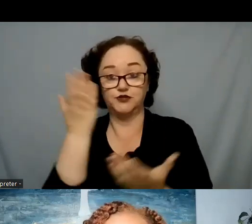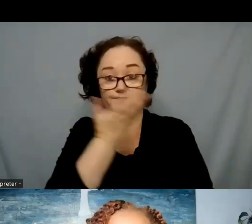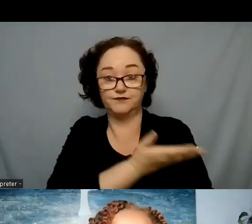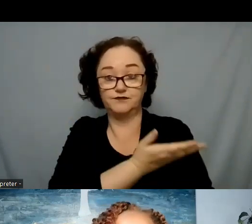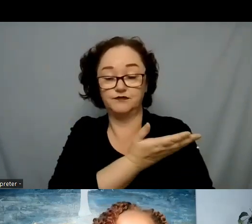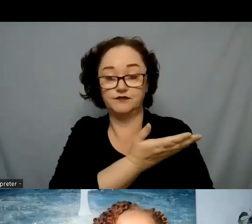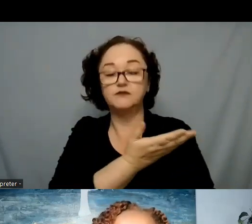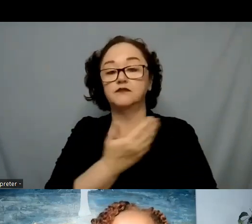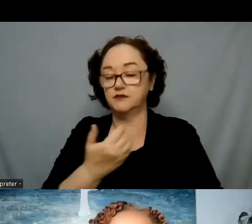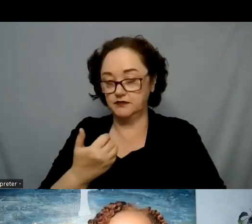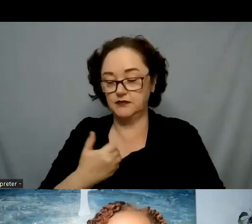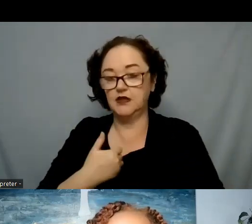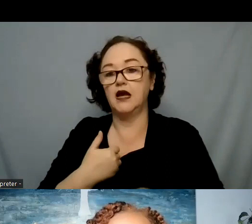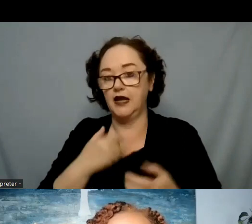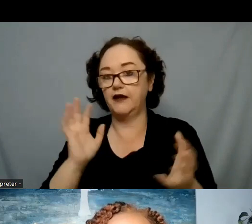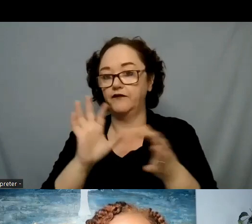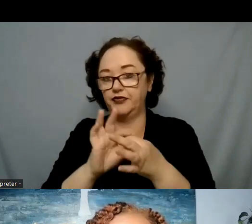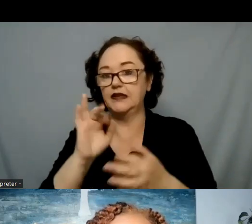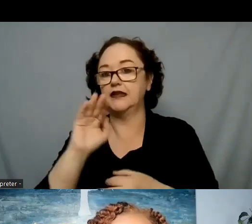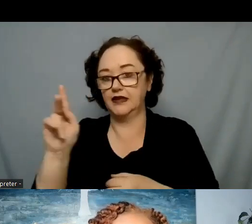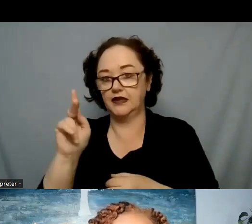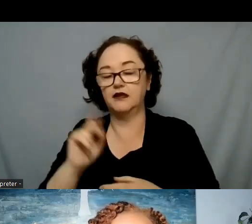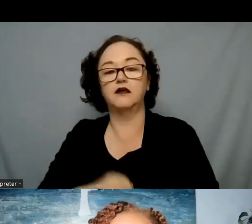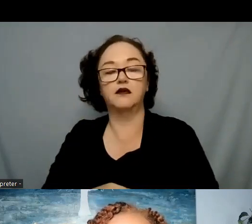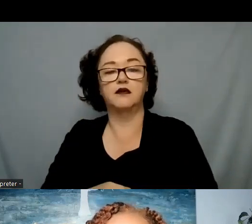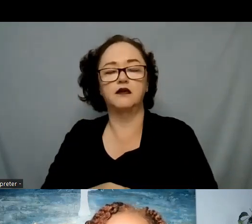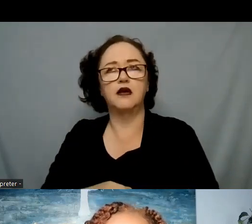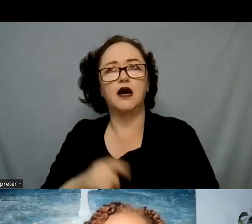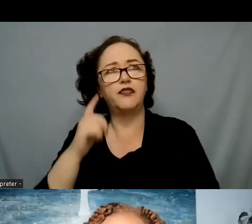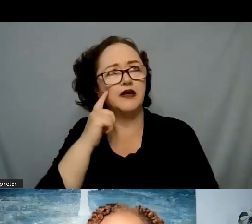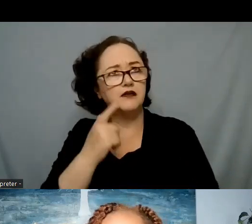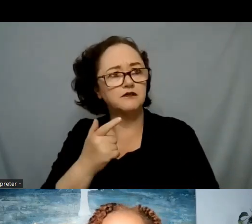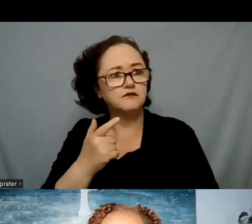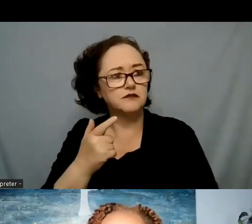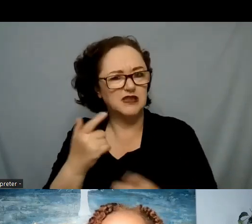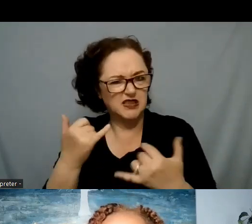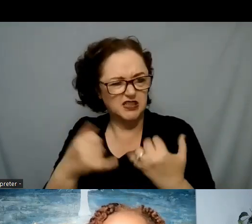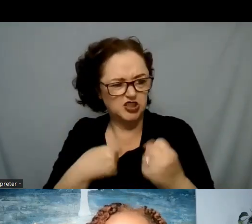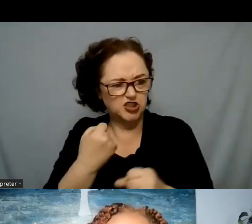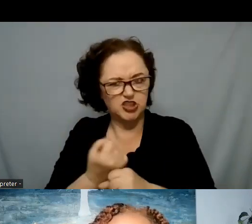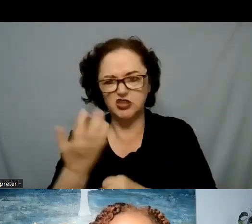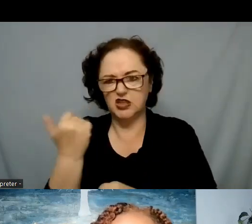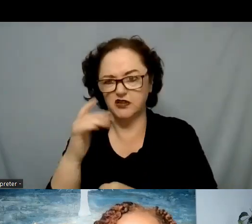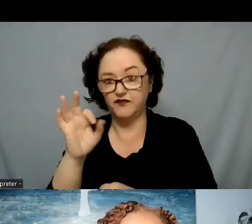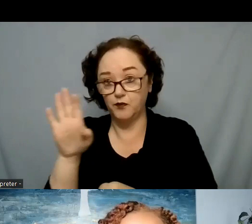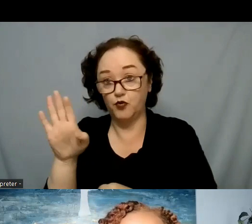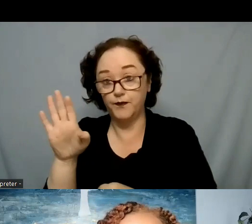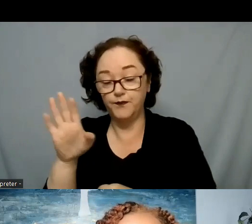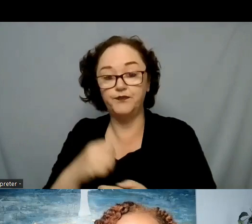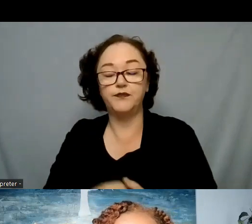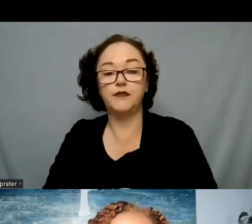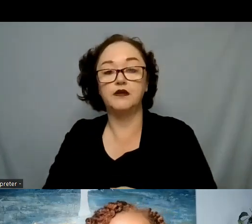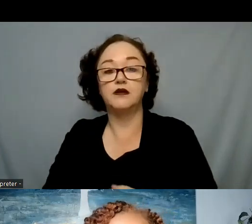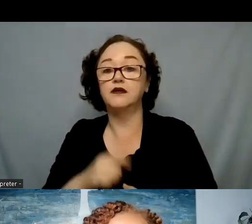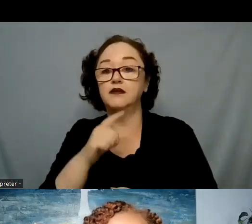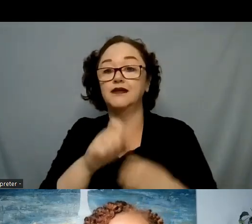listed and it was a media release I believe from February of this year. They released some data from 2011